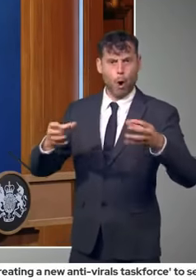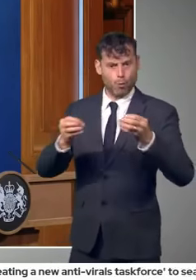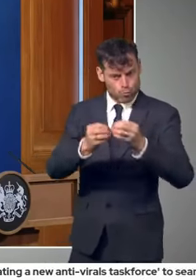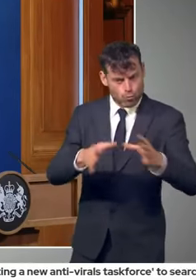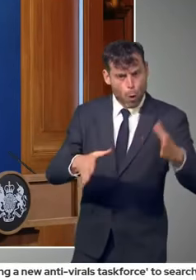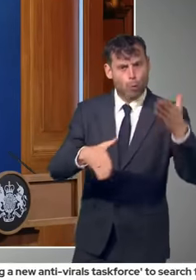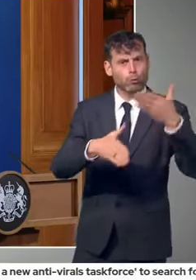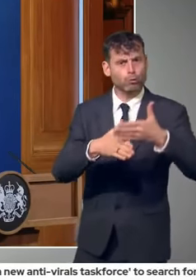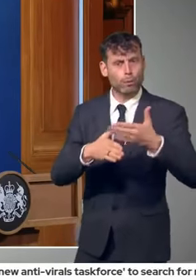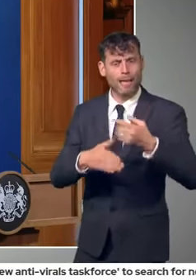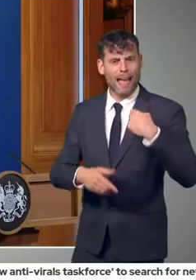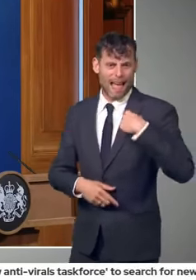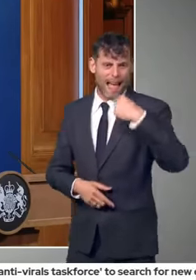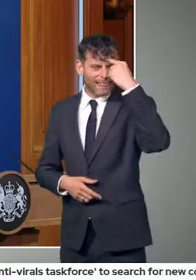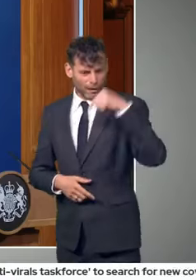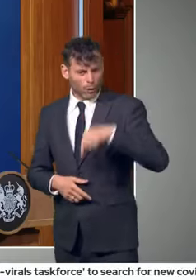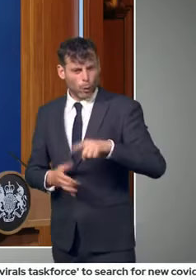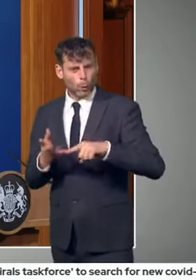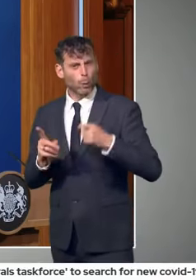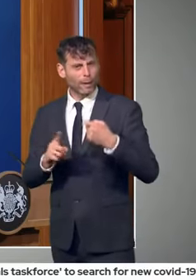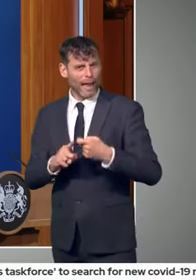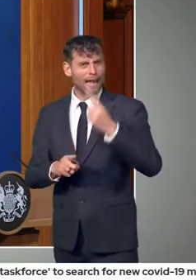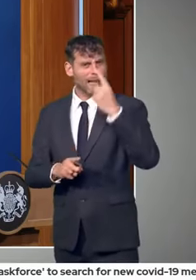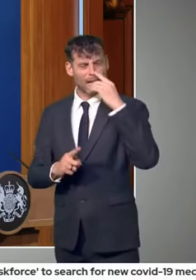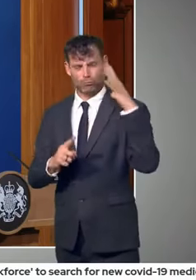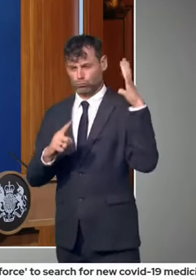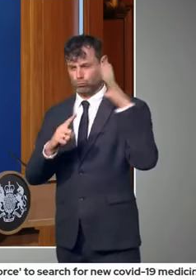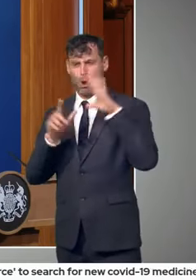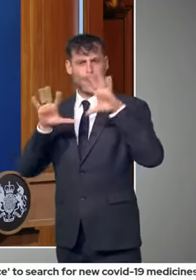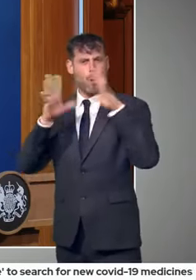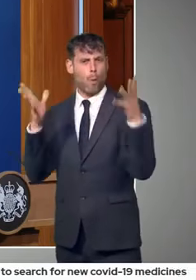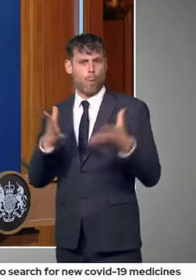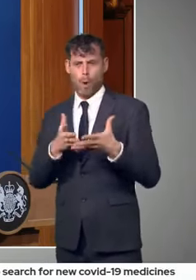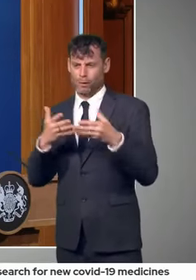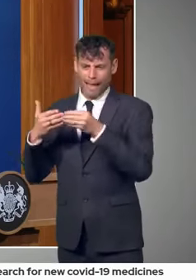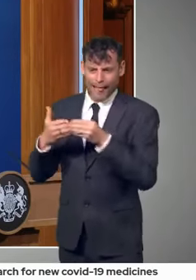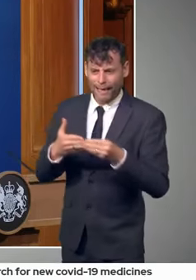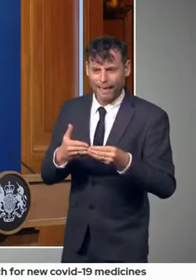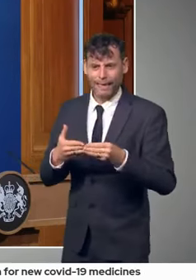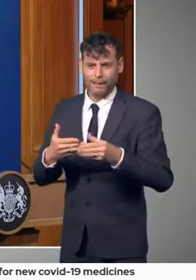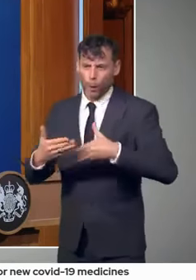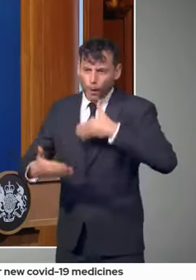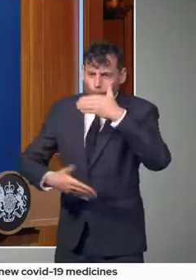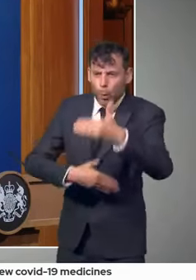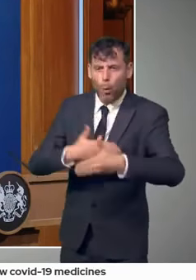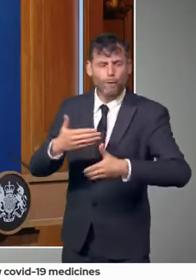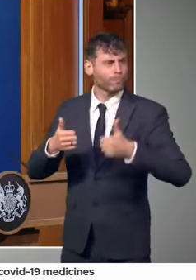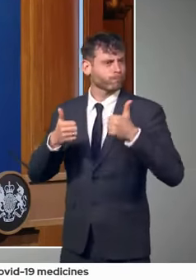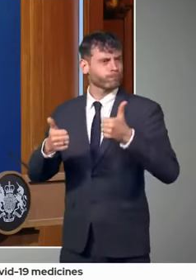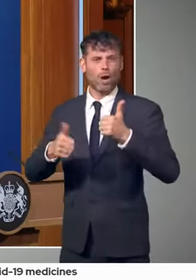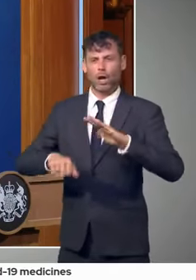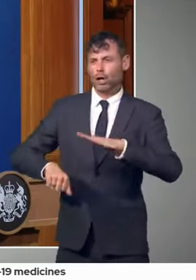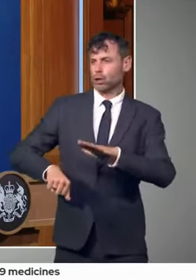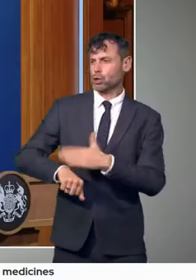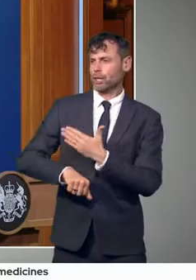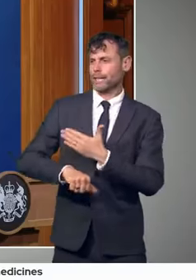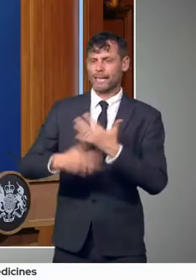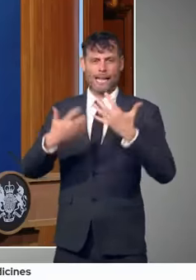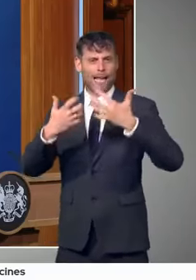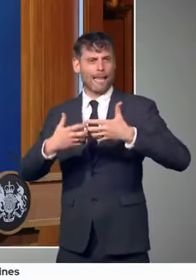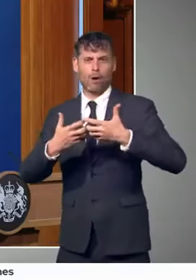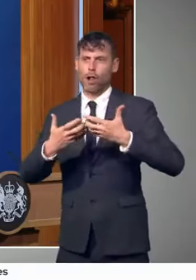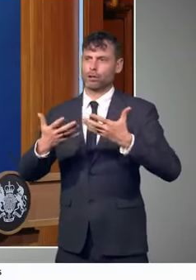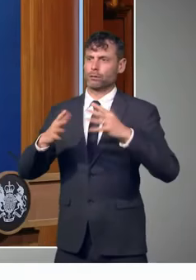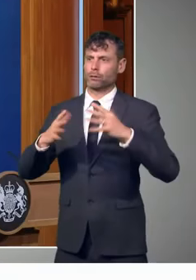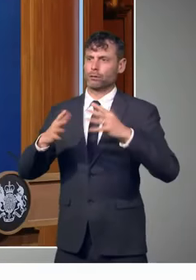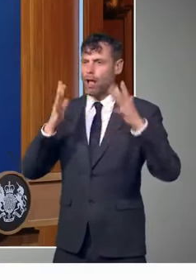to be a global leader in clean, green technology and in high wage, high skill, green jobs.